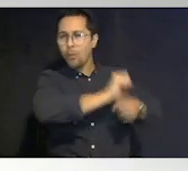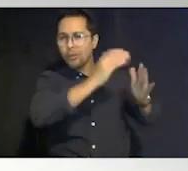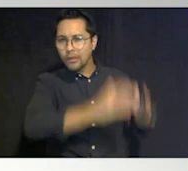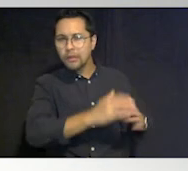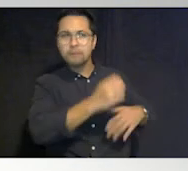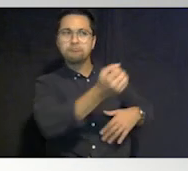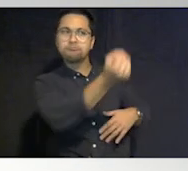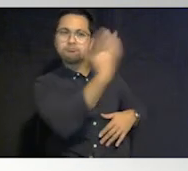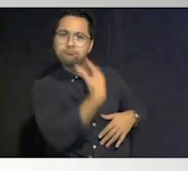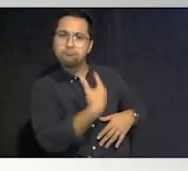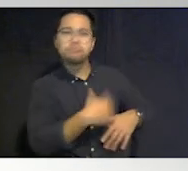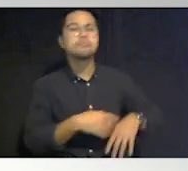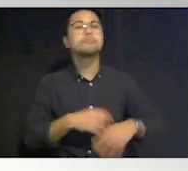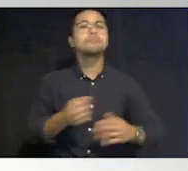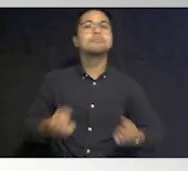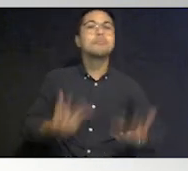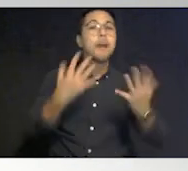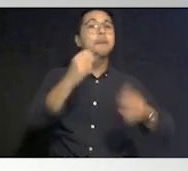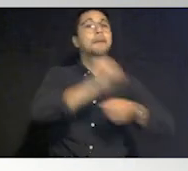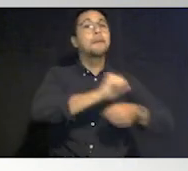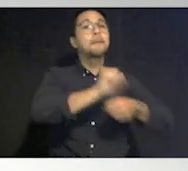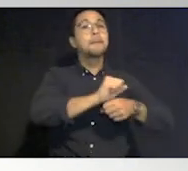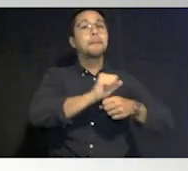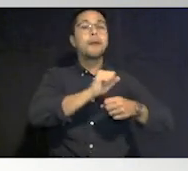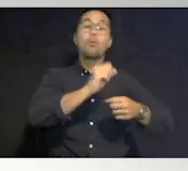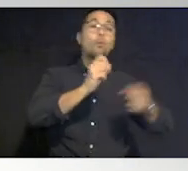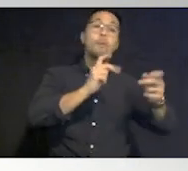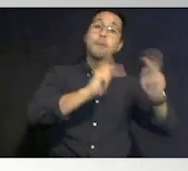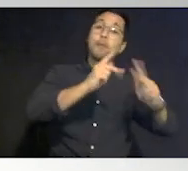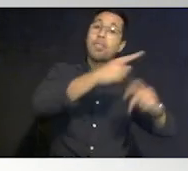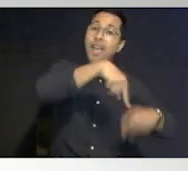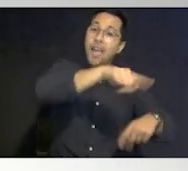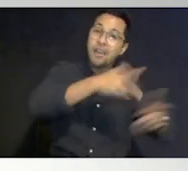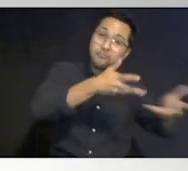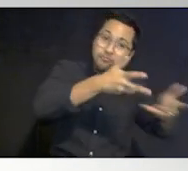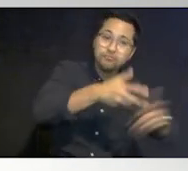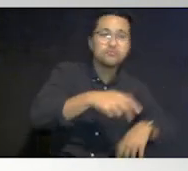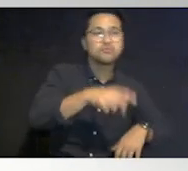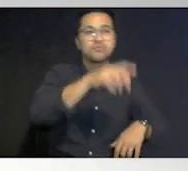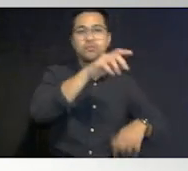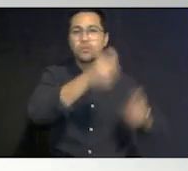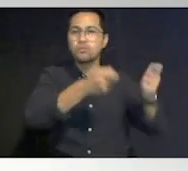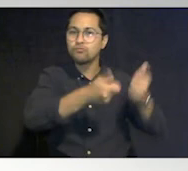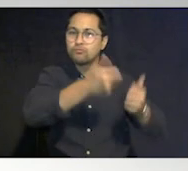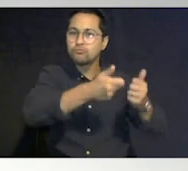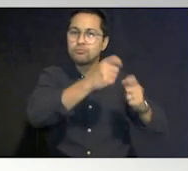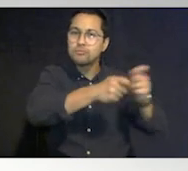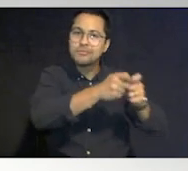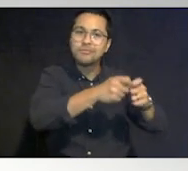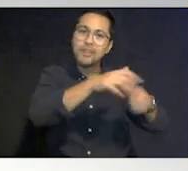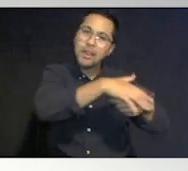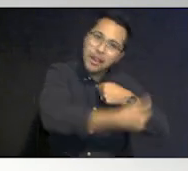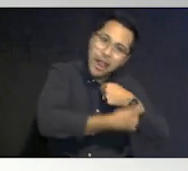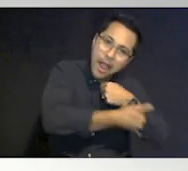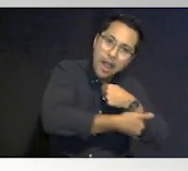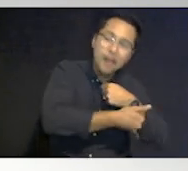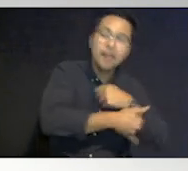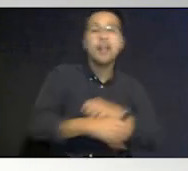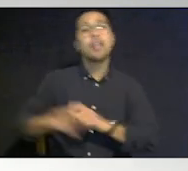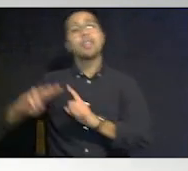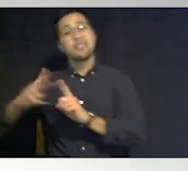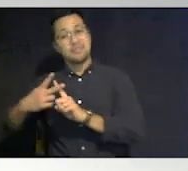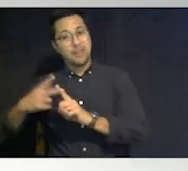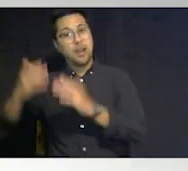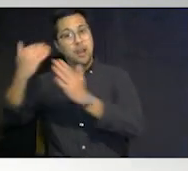how many individuals they serve and in what counties and then the second list they send us are a list of the individuals that they serve